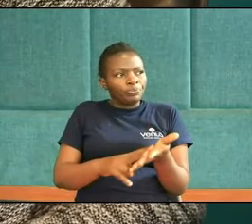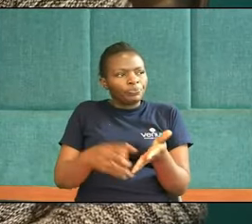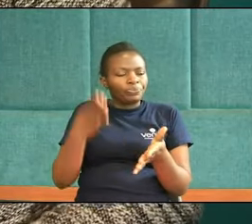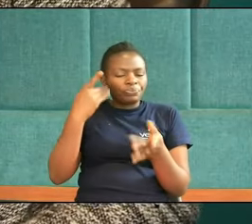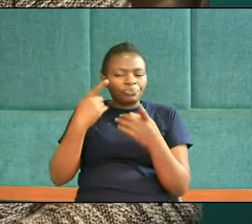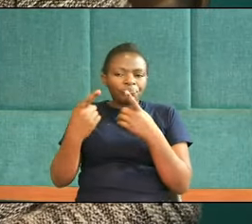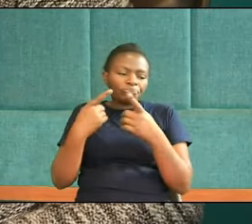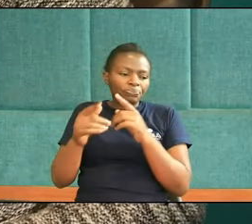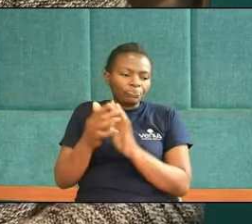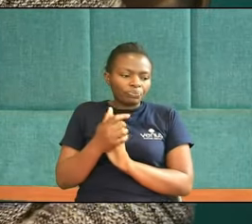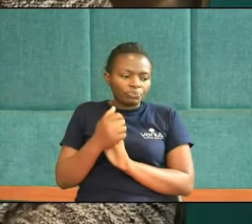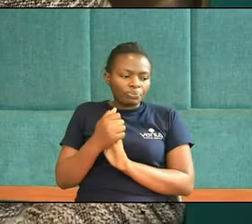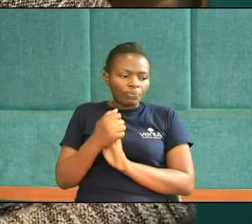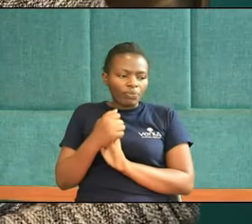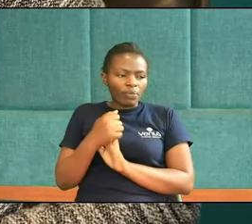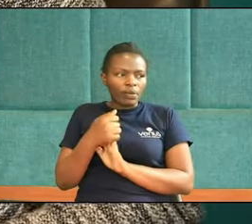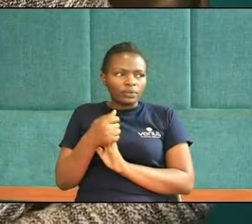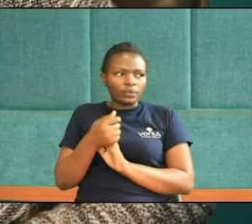saying That